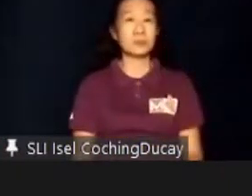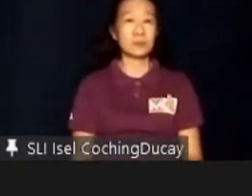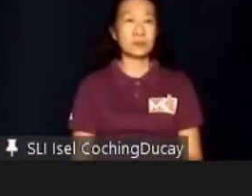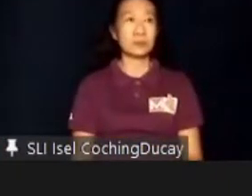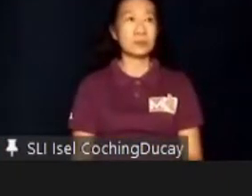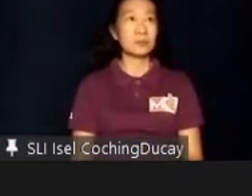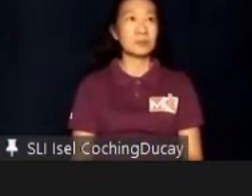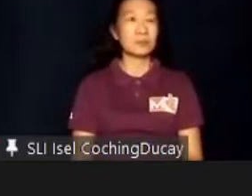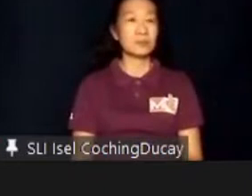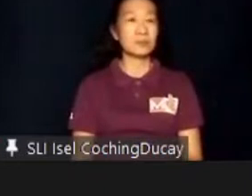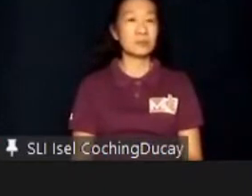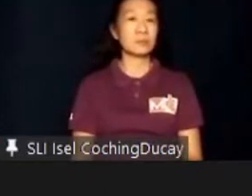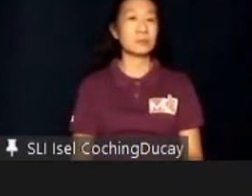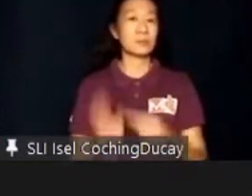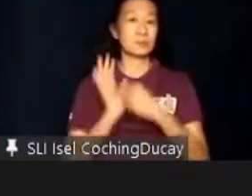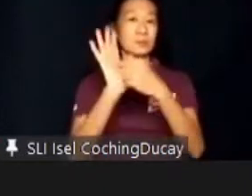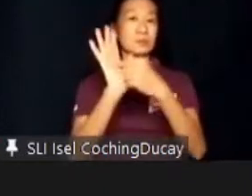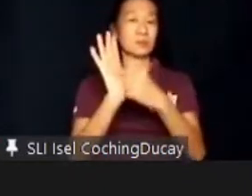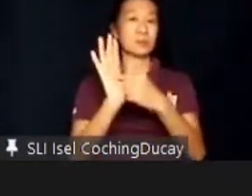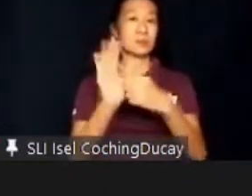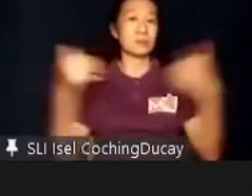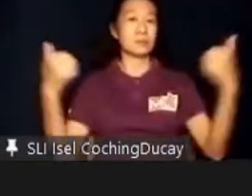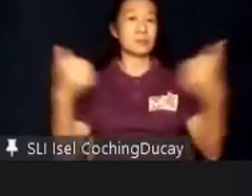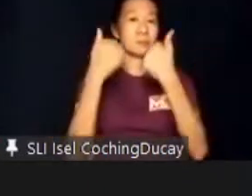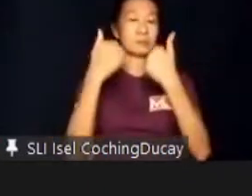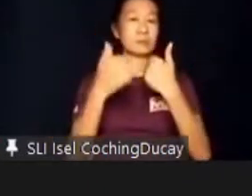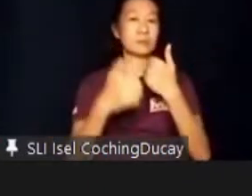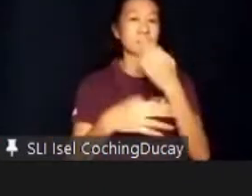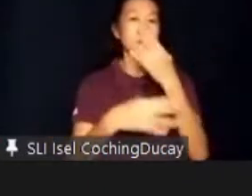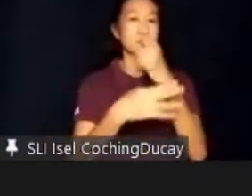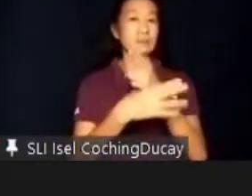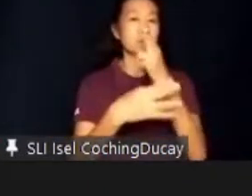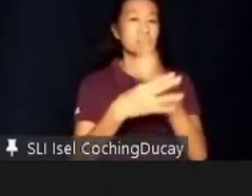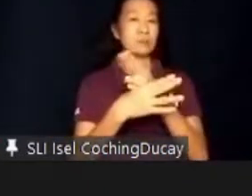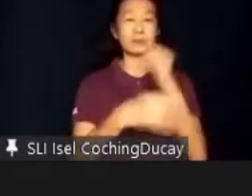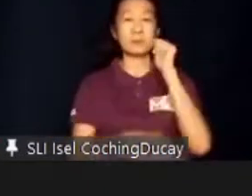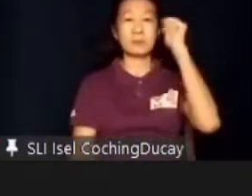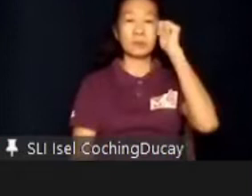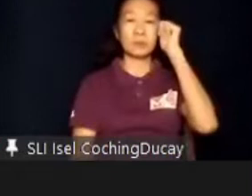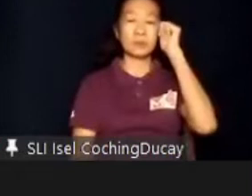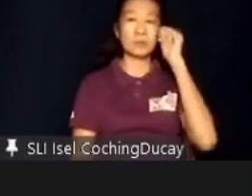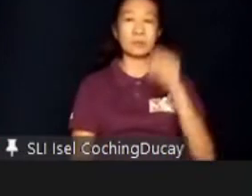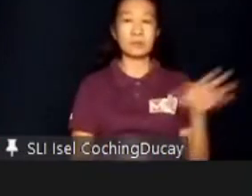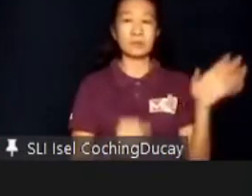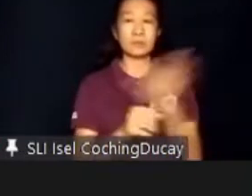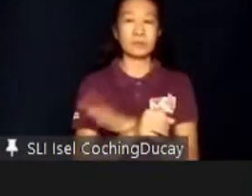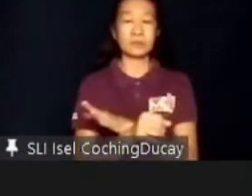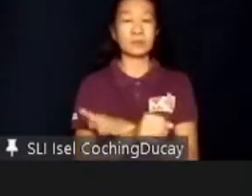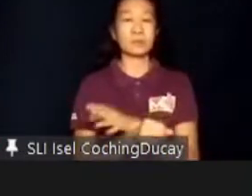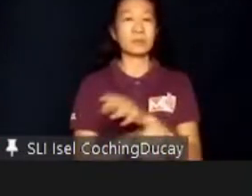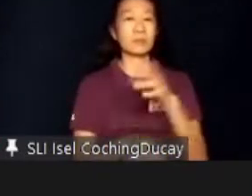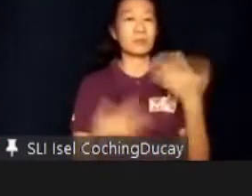This slide shows the common challenges that deter adults with developmental conditions from being fully gainfully employed.